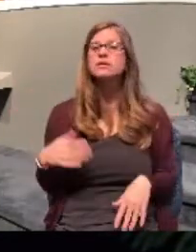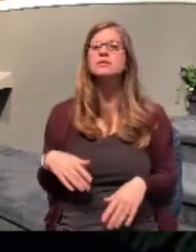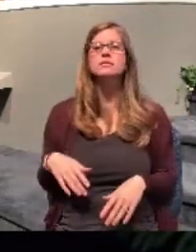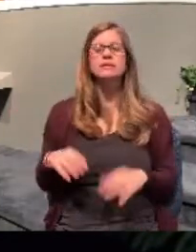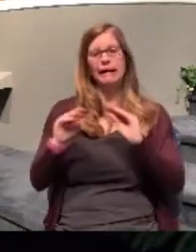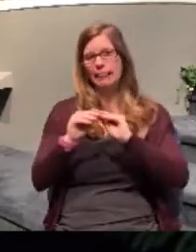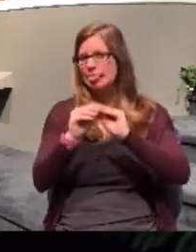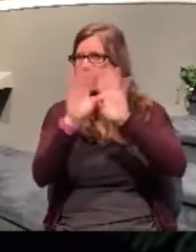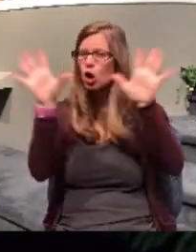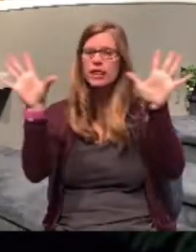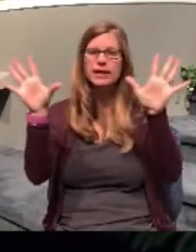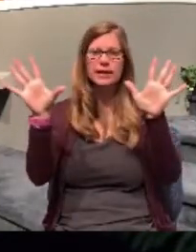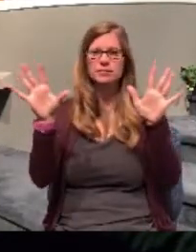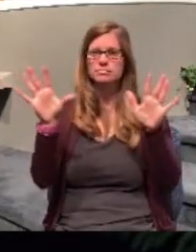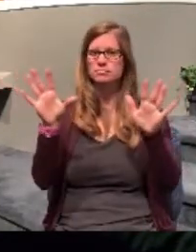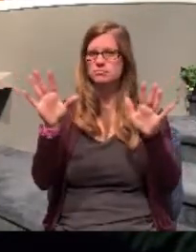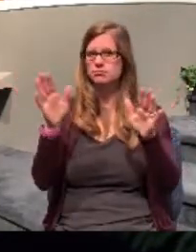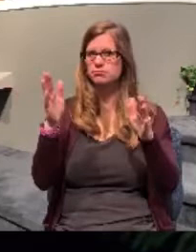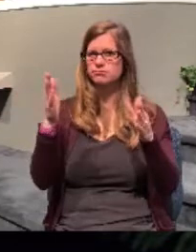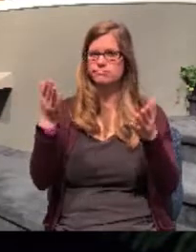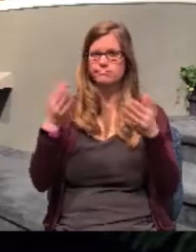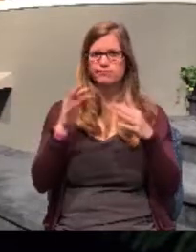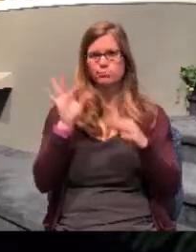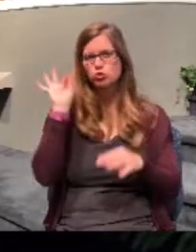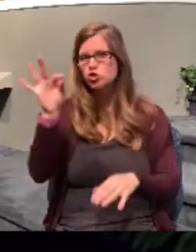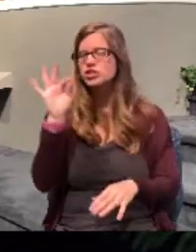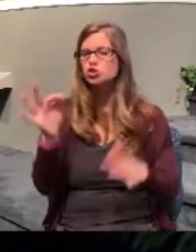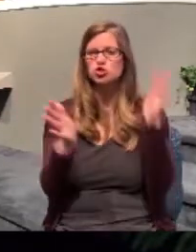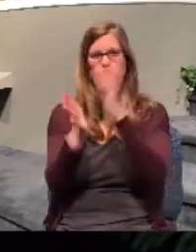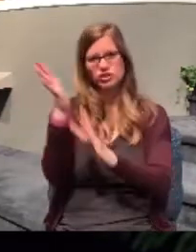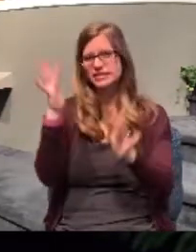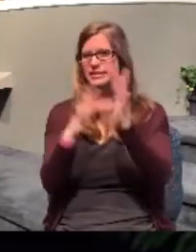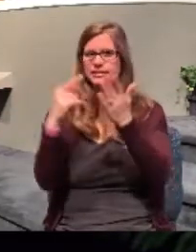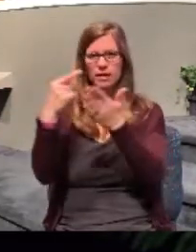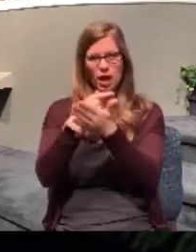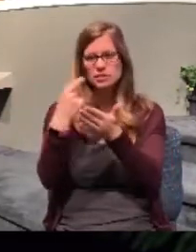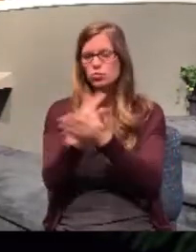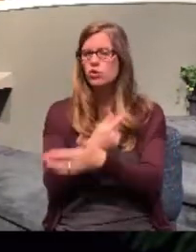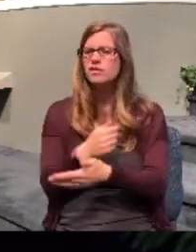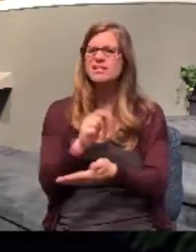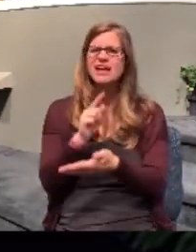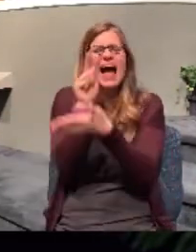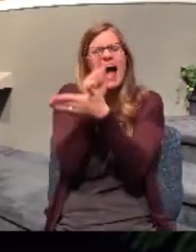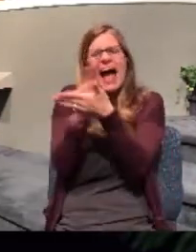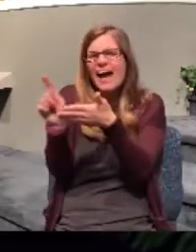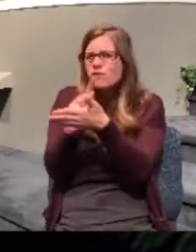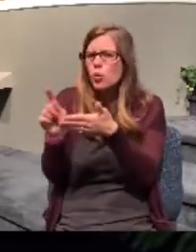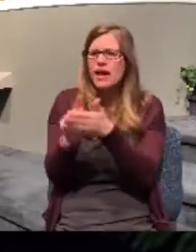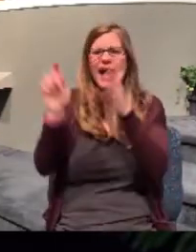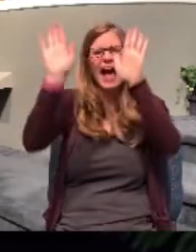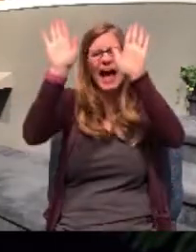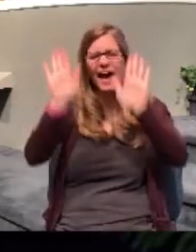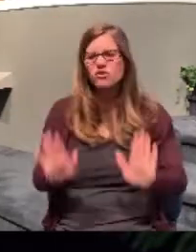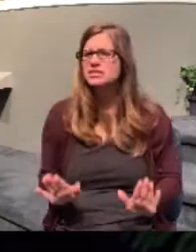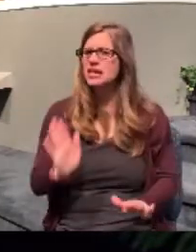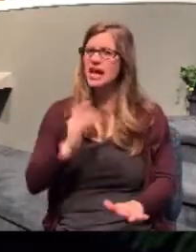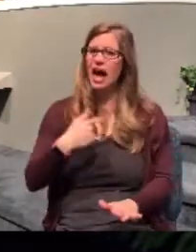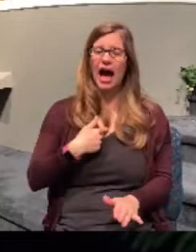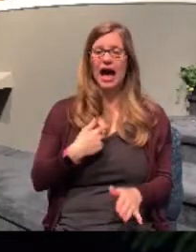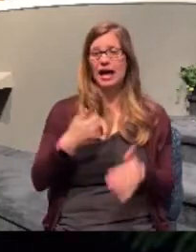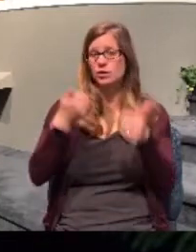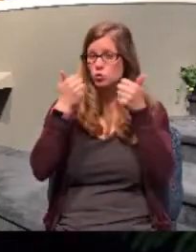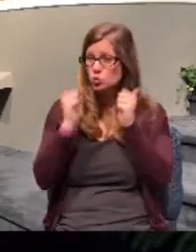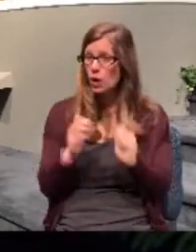the gospel of Jesus Christ. That's our job. Week after week as I speak, I'm trying to faithfully communicate